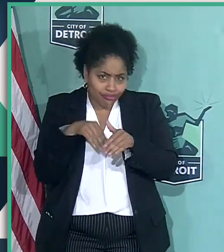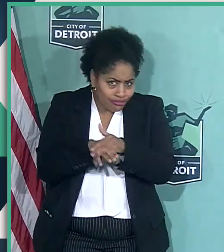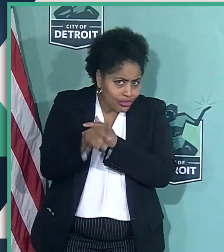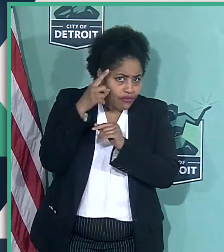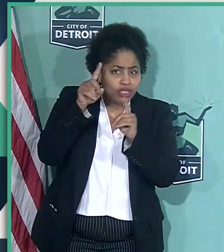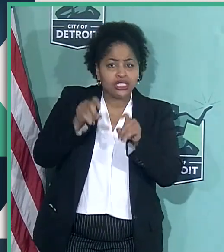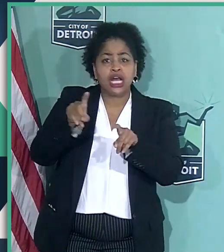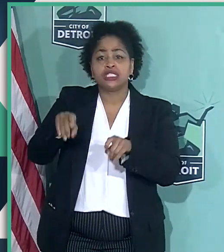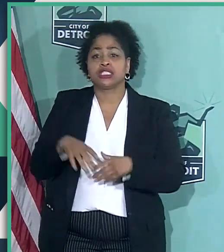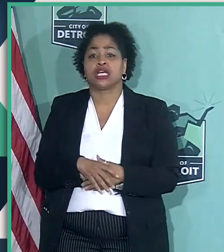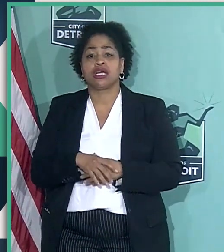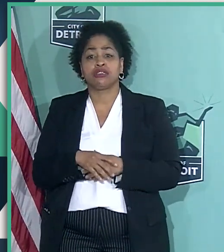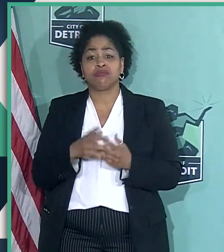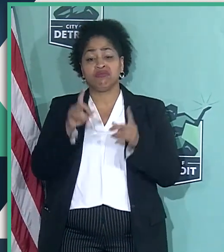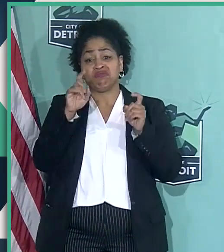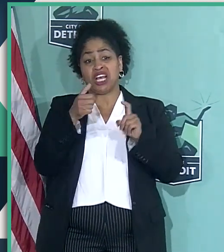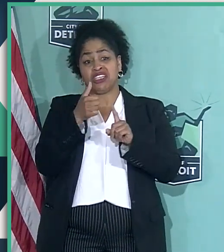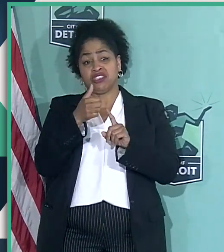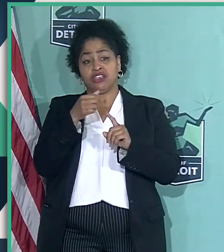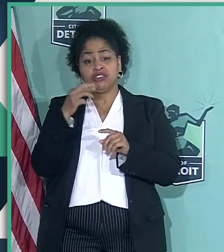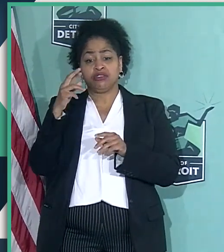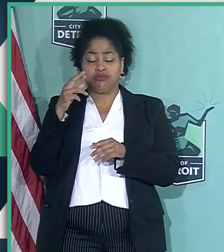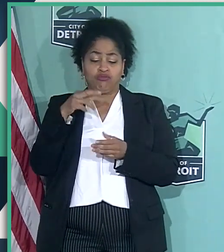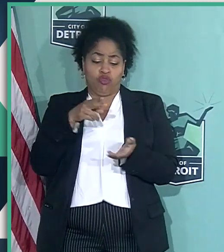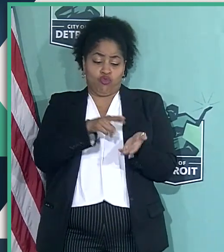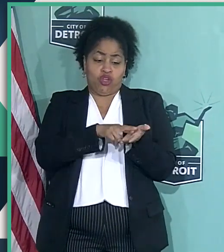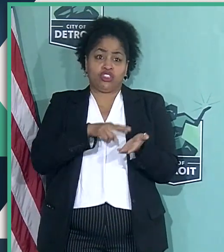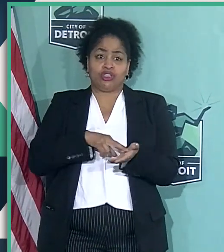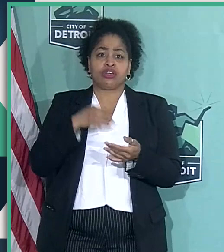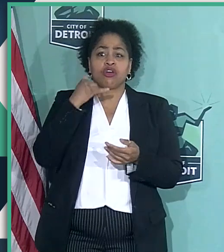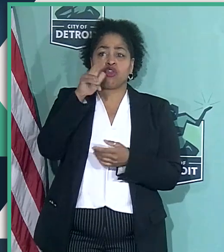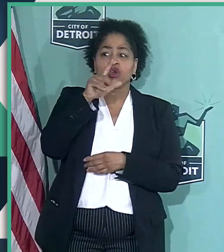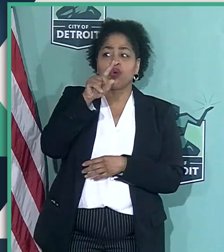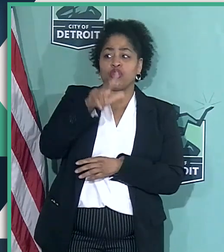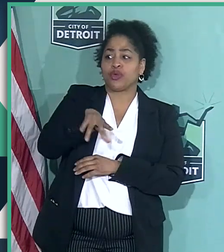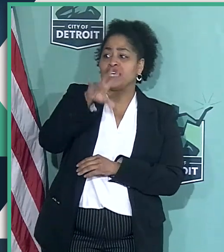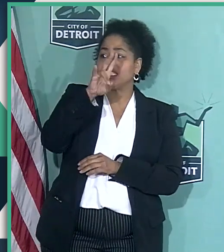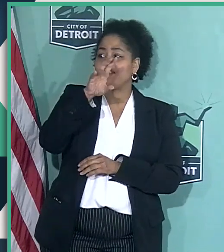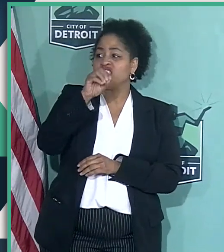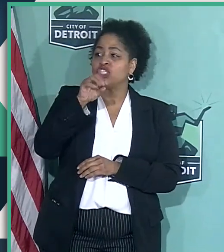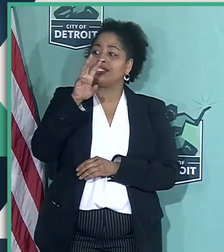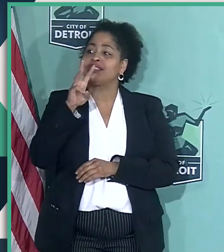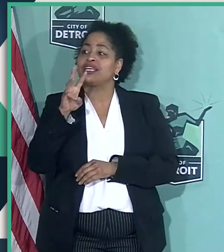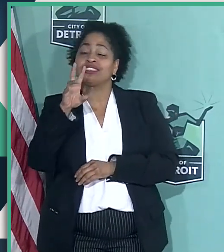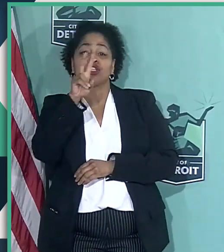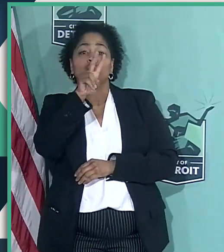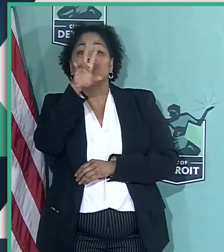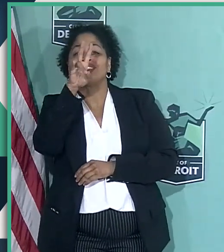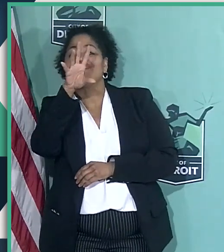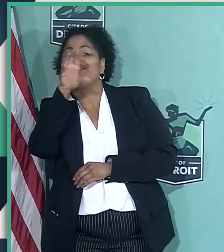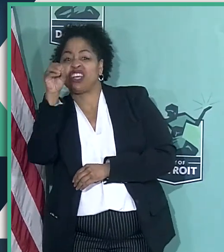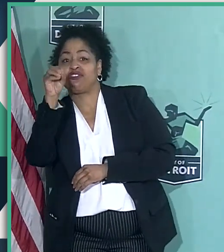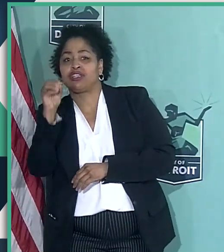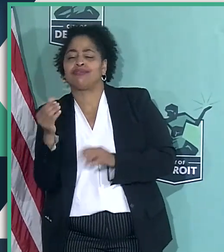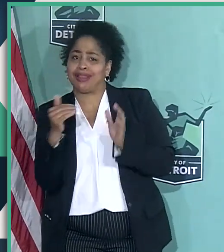testing done. The testing registration, you call 313-706-2750,